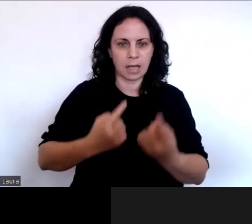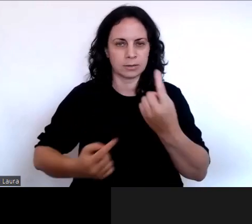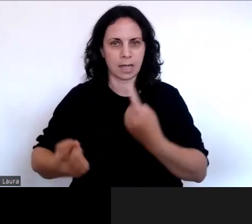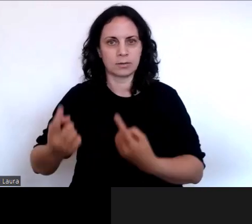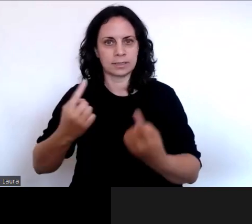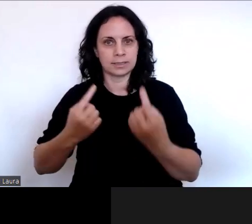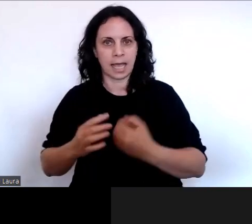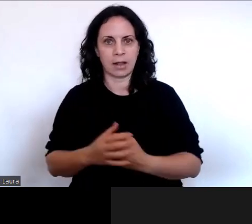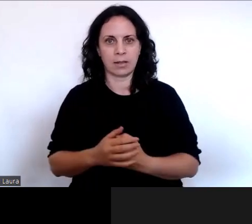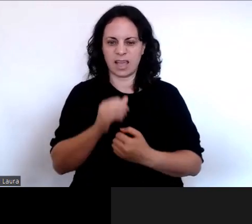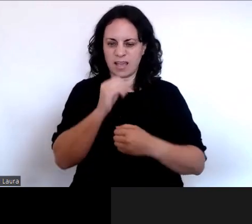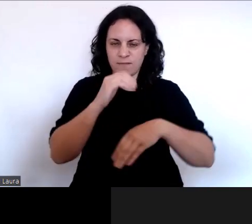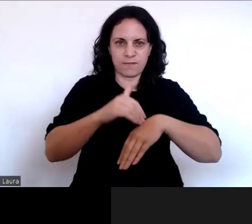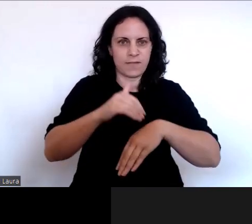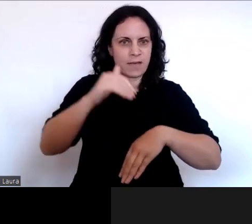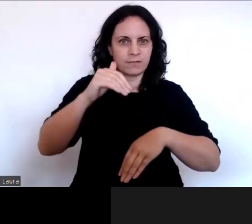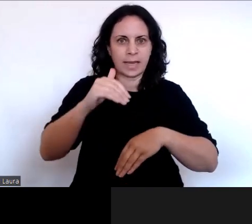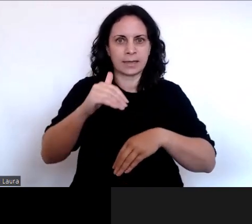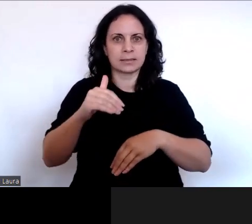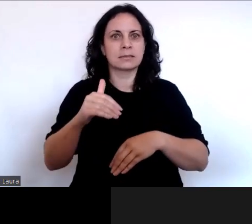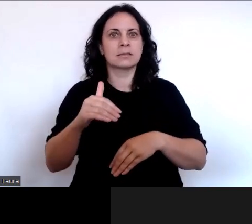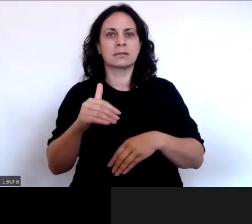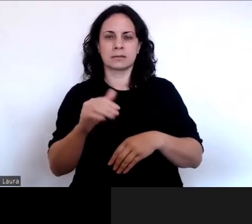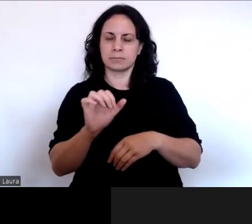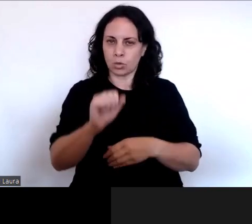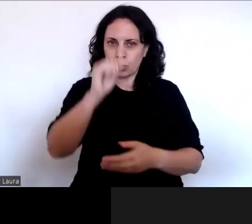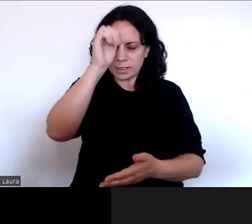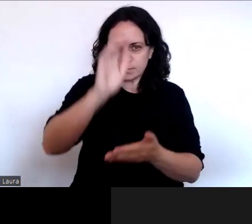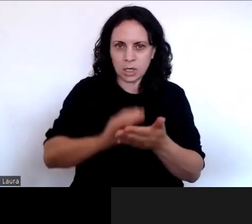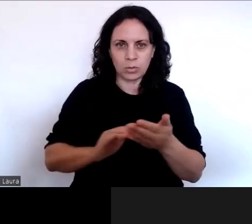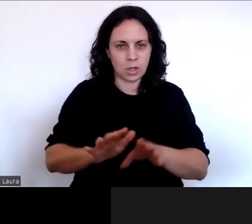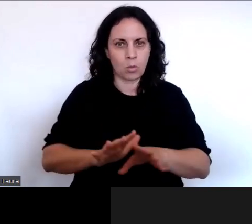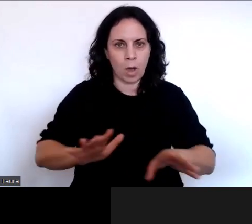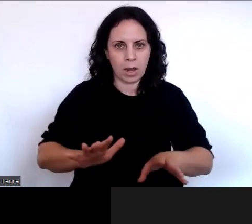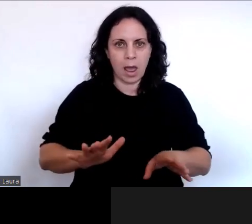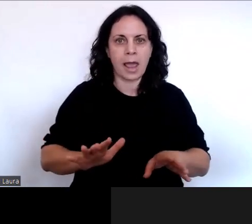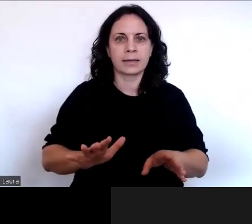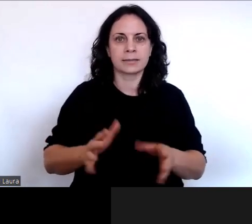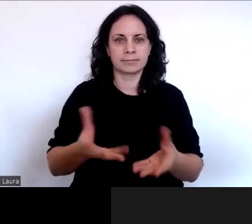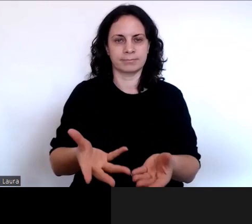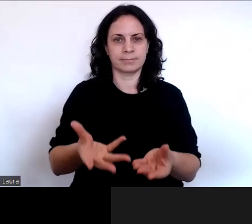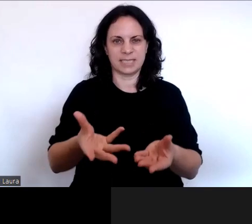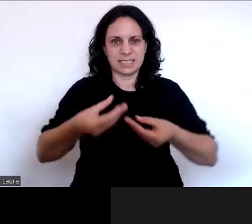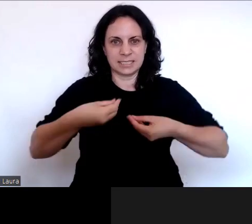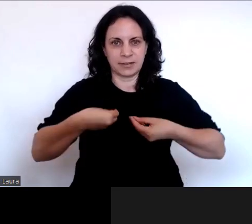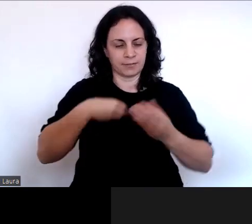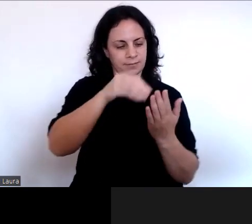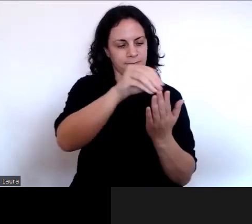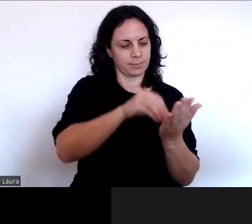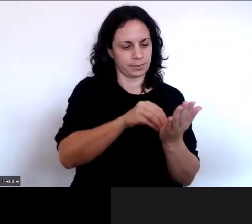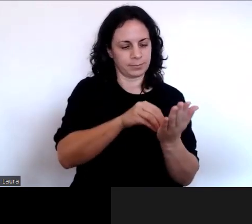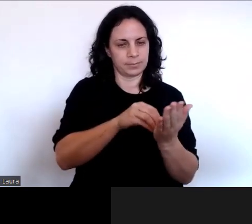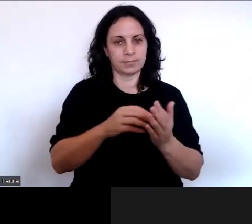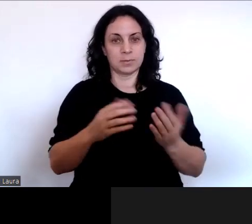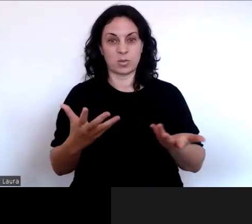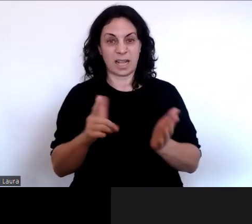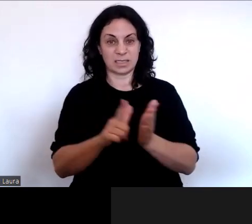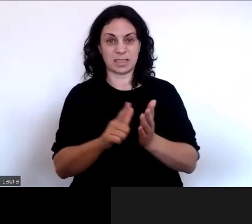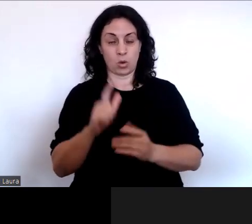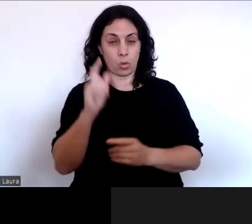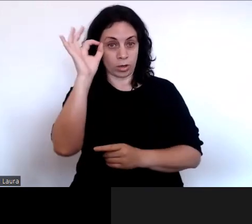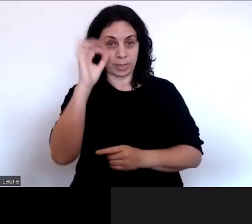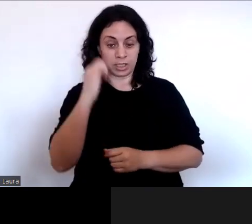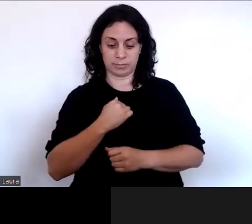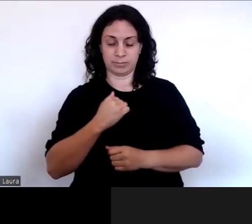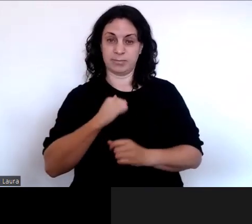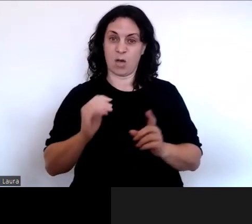and have been directly affected by it. So that's who we are and why we're here. Megan. Megan.